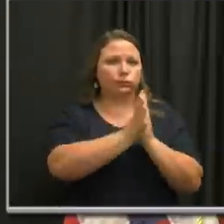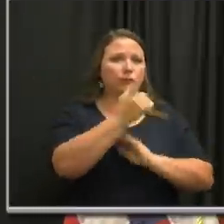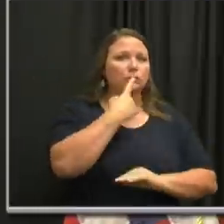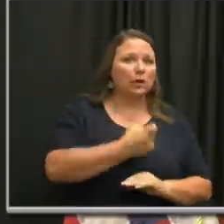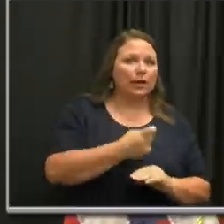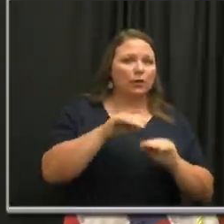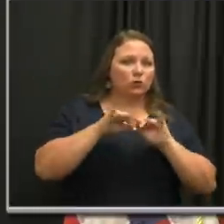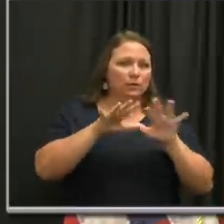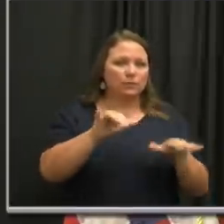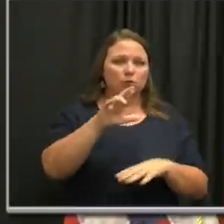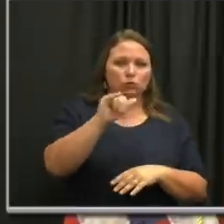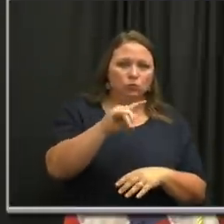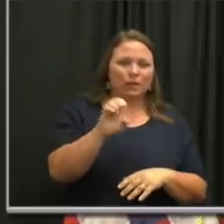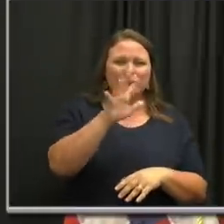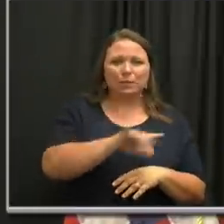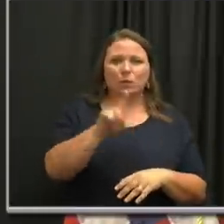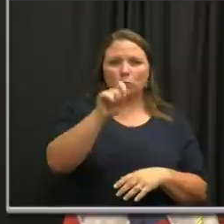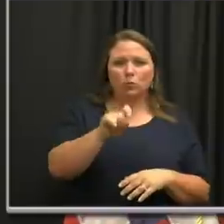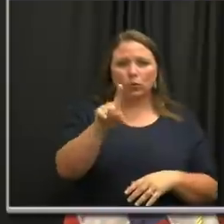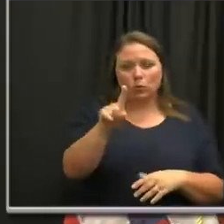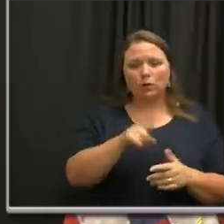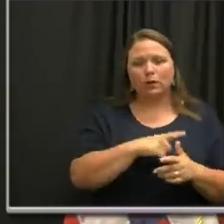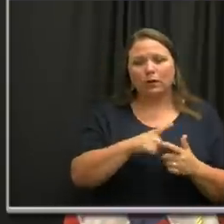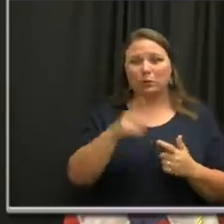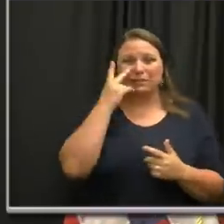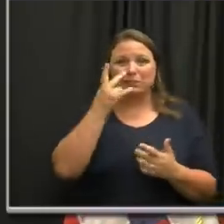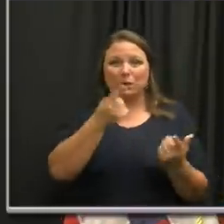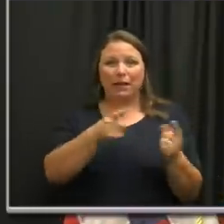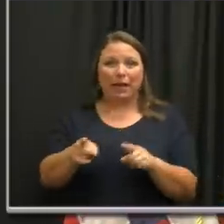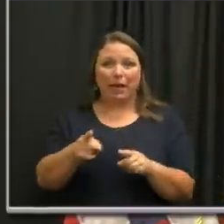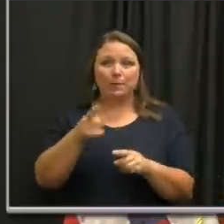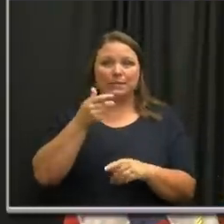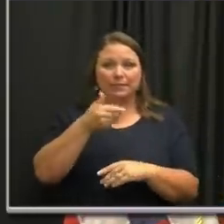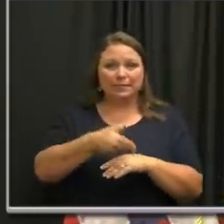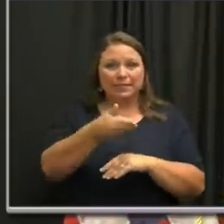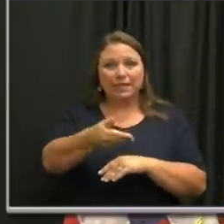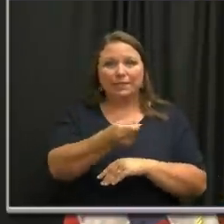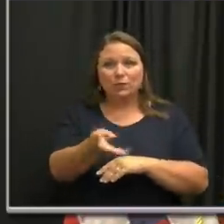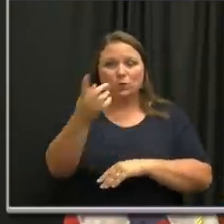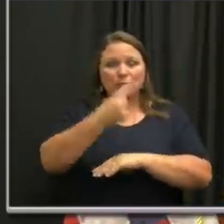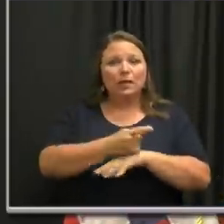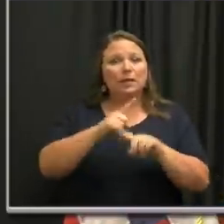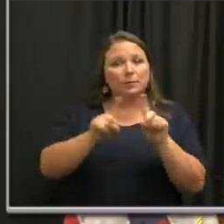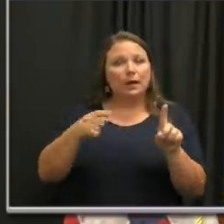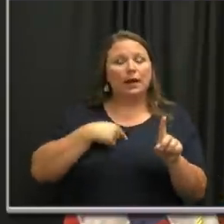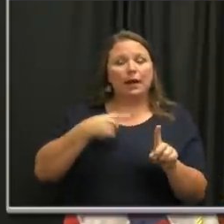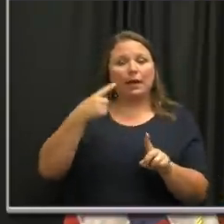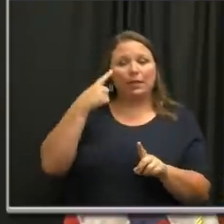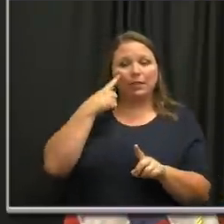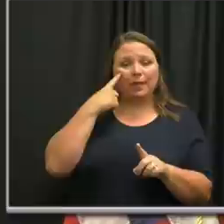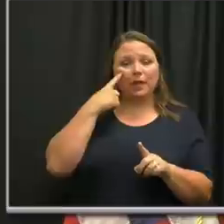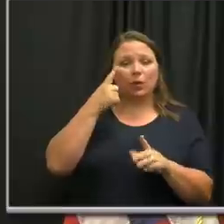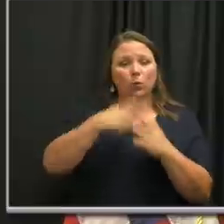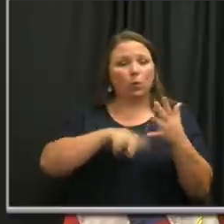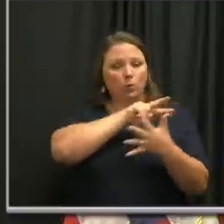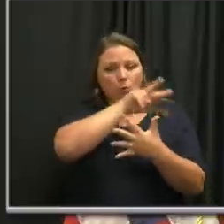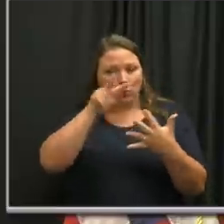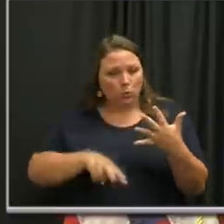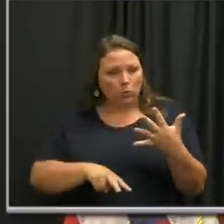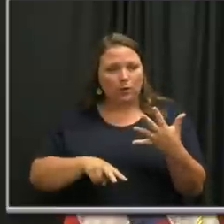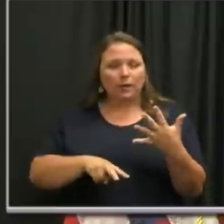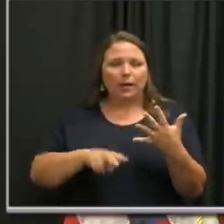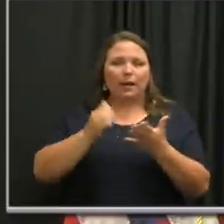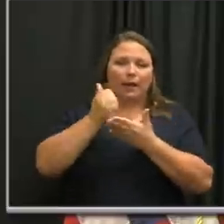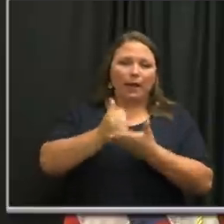transmission rate has been around 1.1. Um, we'll see how, like what happens over the next couple of days. But I would say the metrics that we looked at are, it's what